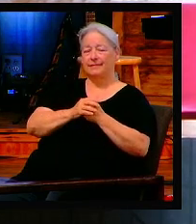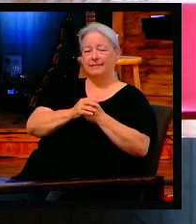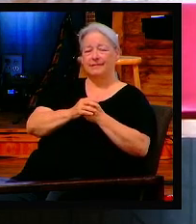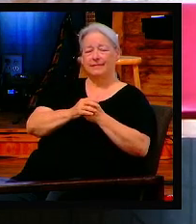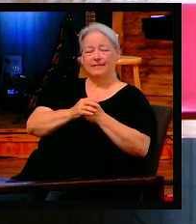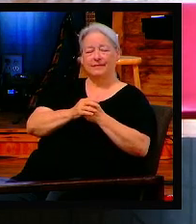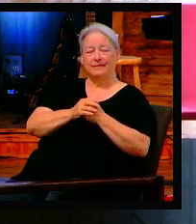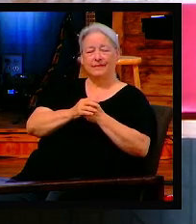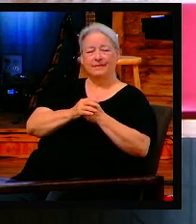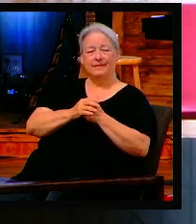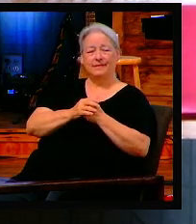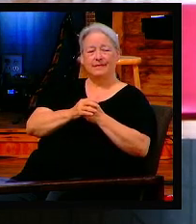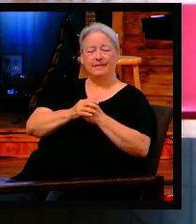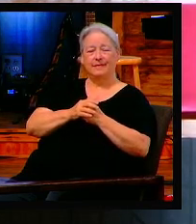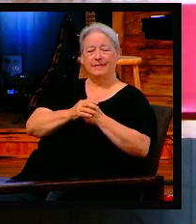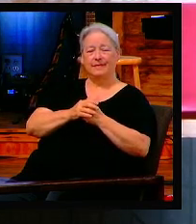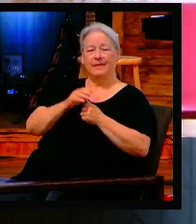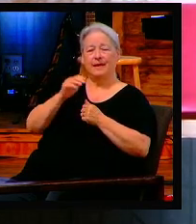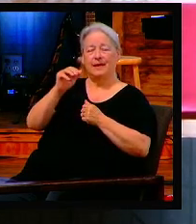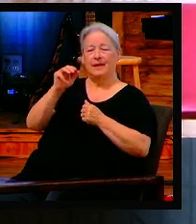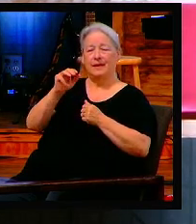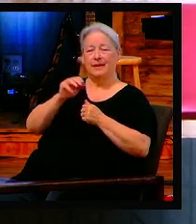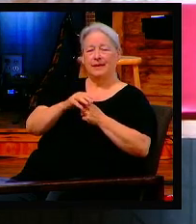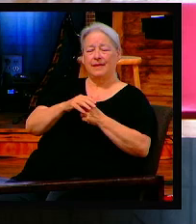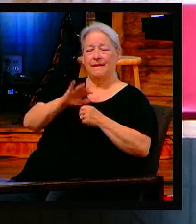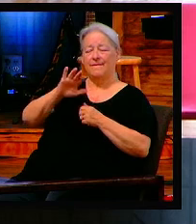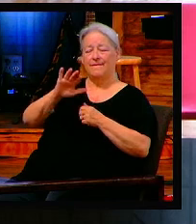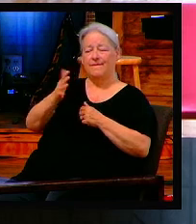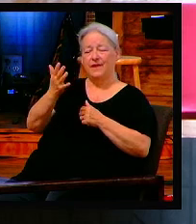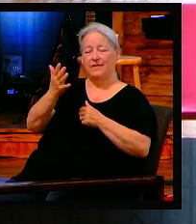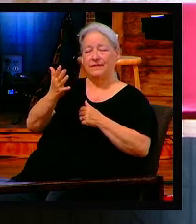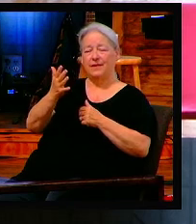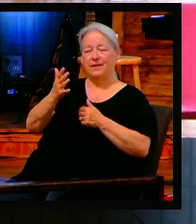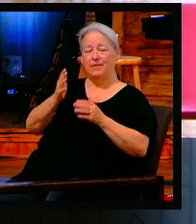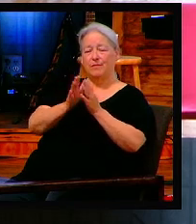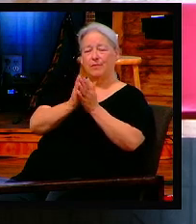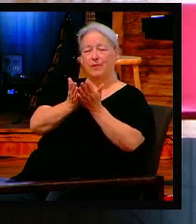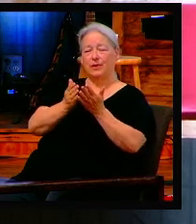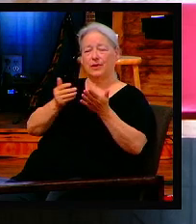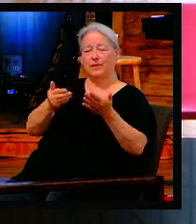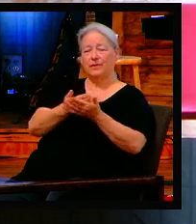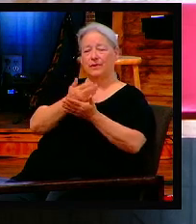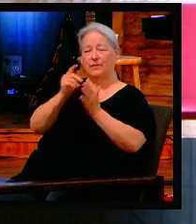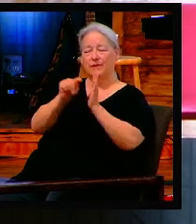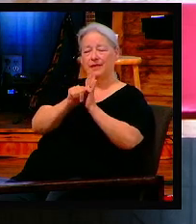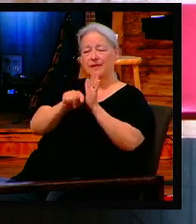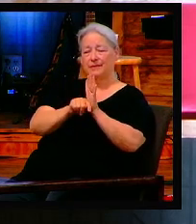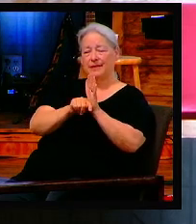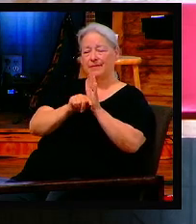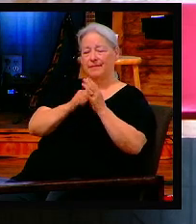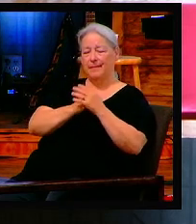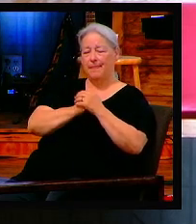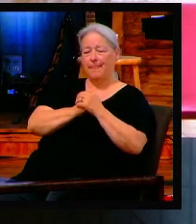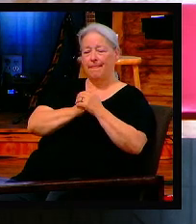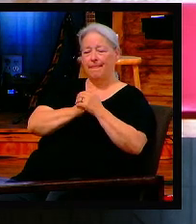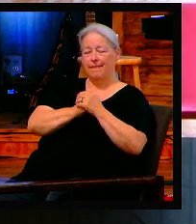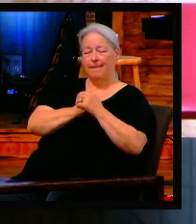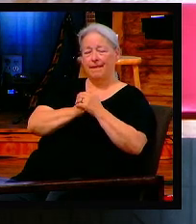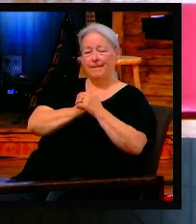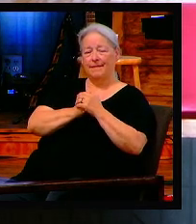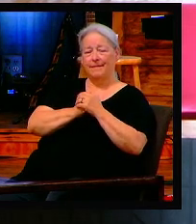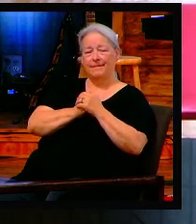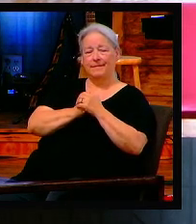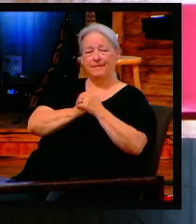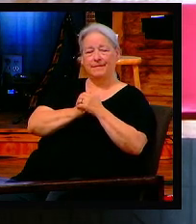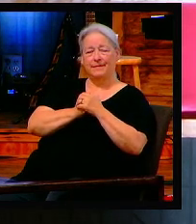Matthew, Mark, Luke, John, book of Acts. Fifth book of the New Testament, chapter 10, verse 1. Cornelius sends a